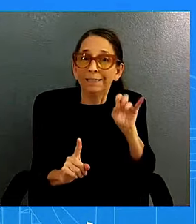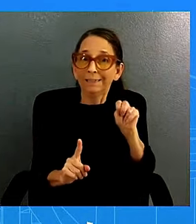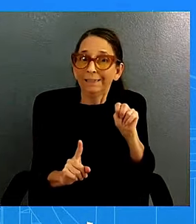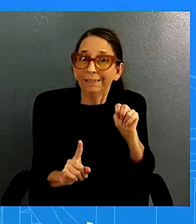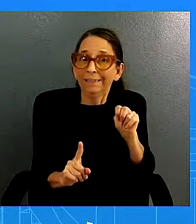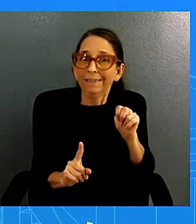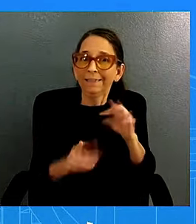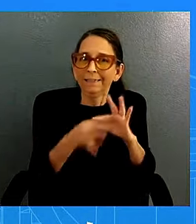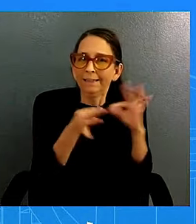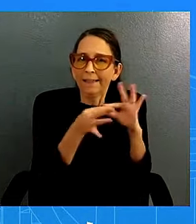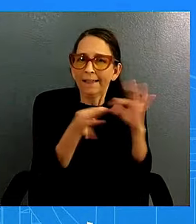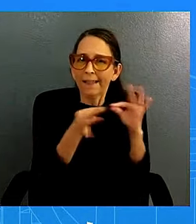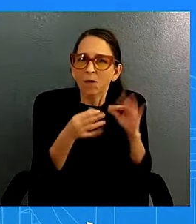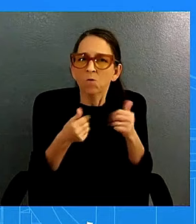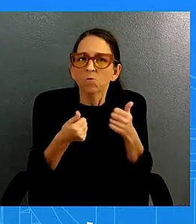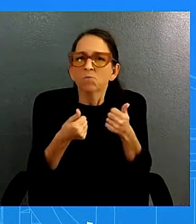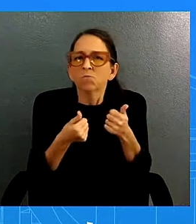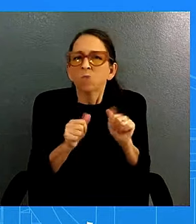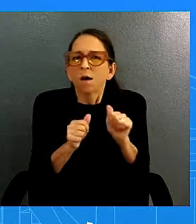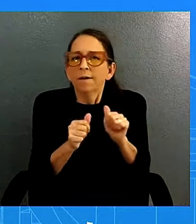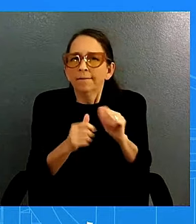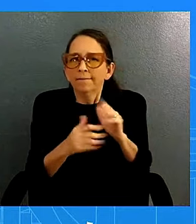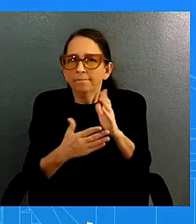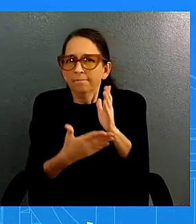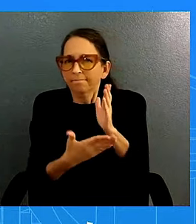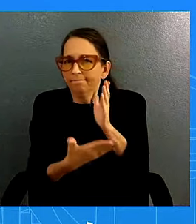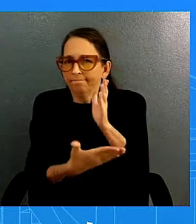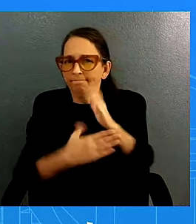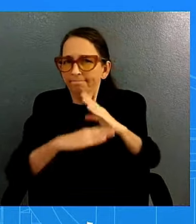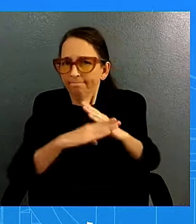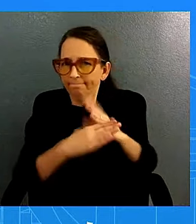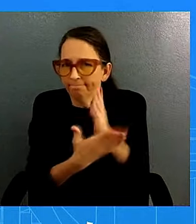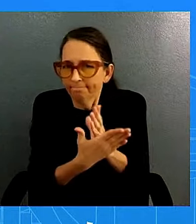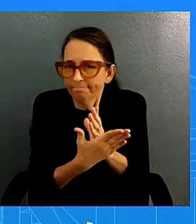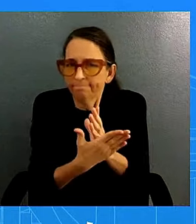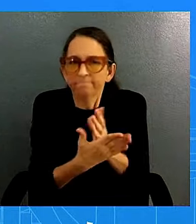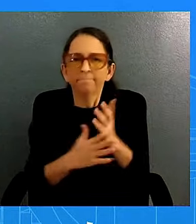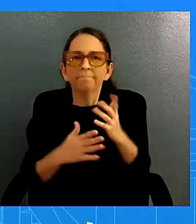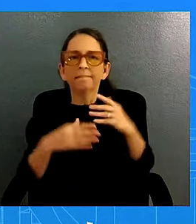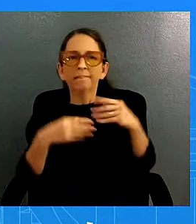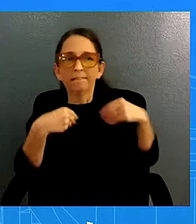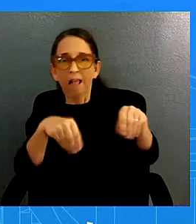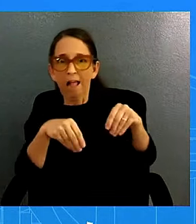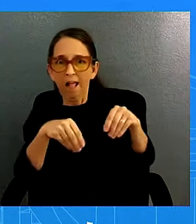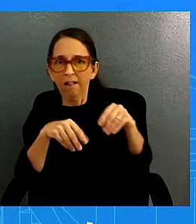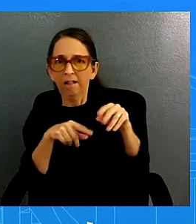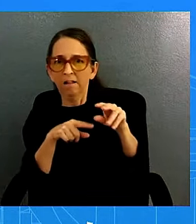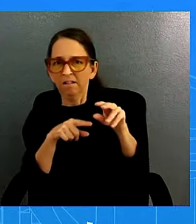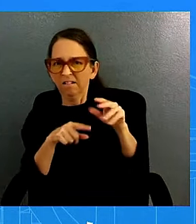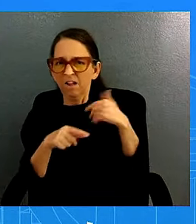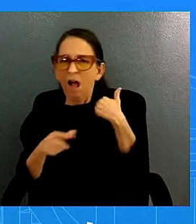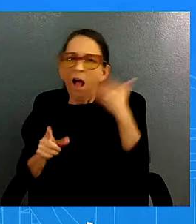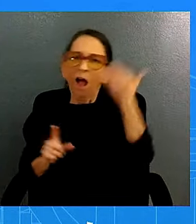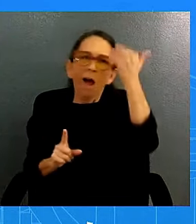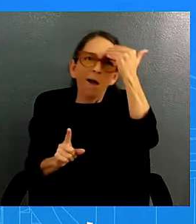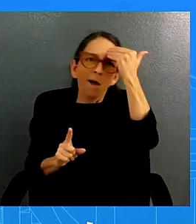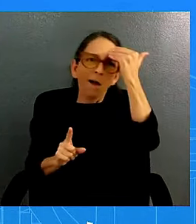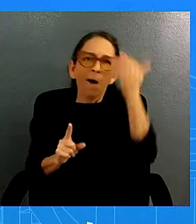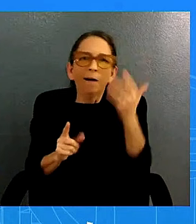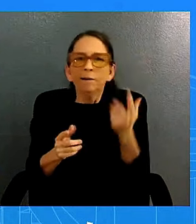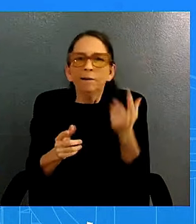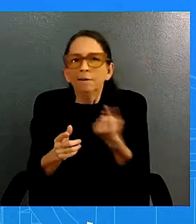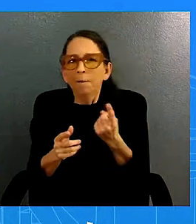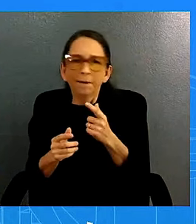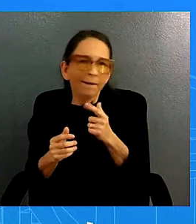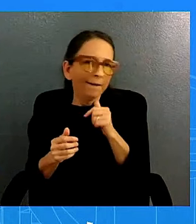israel it's a long shot effort but what's the white house's response our commitment it continues to be uh continues to be clear